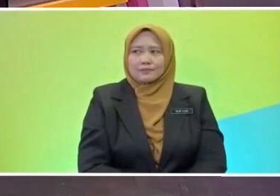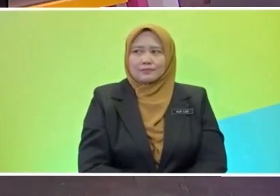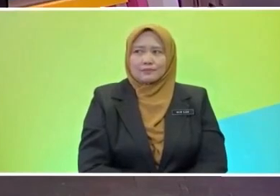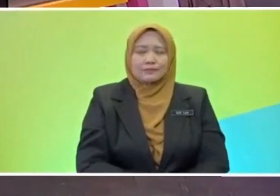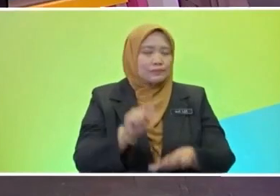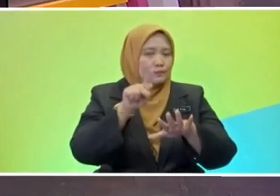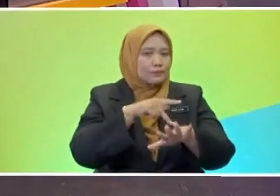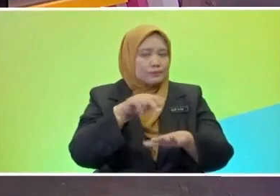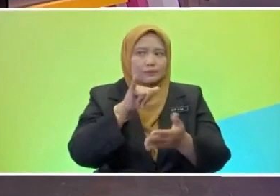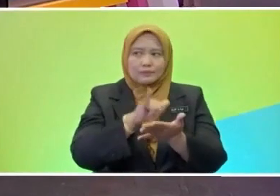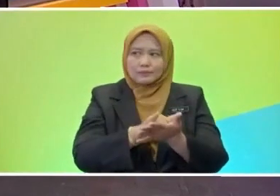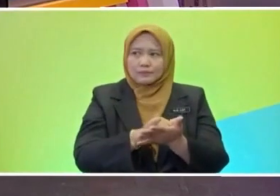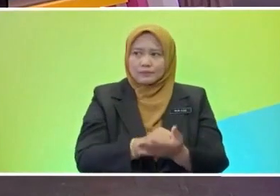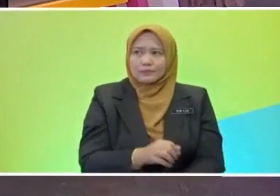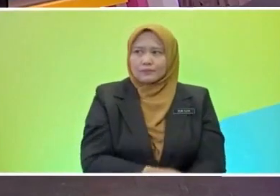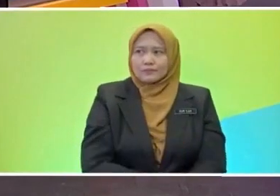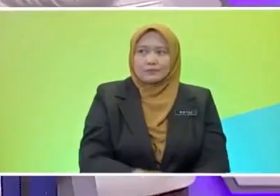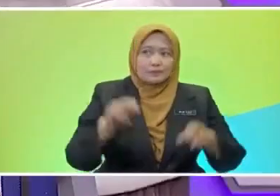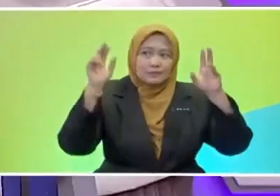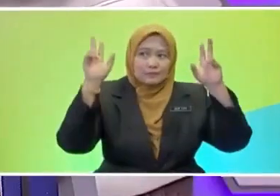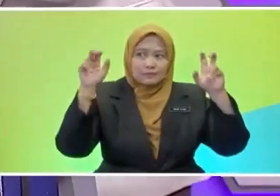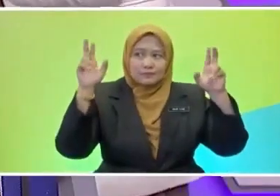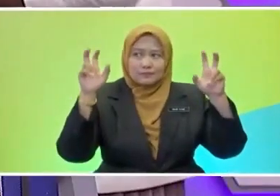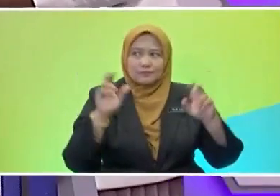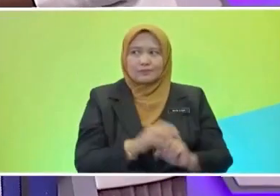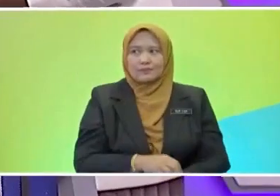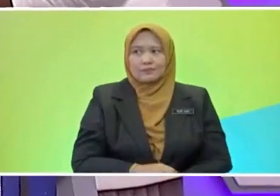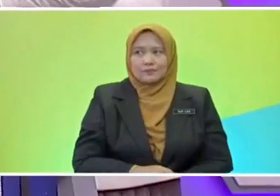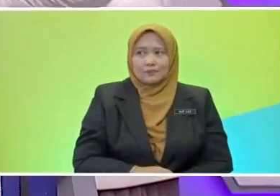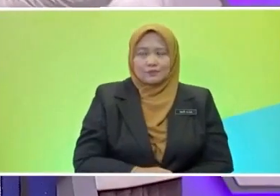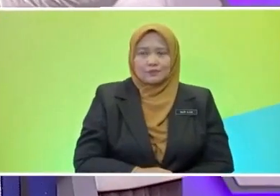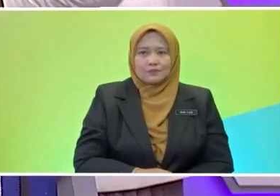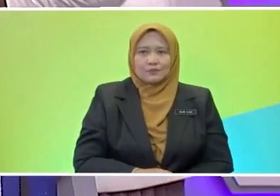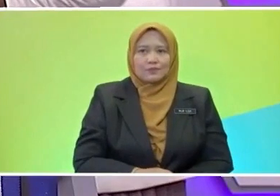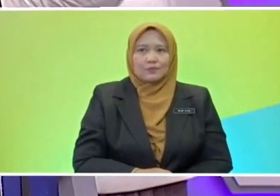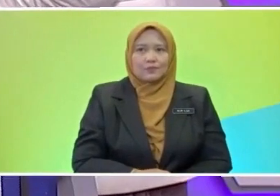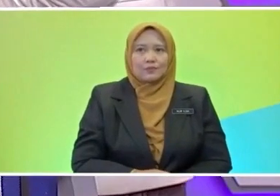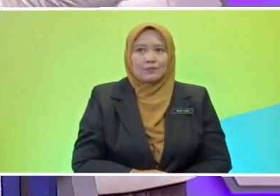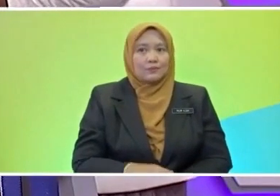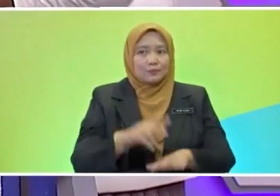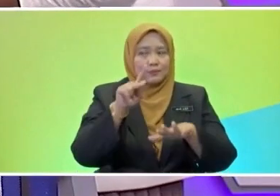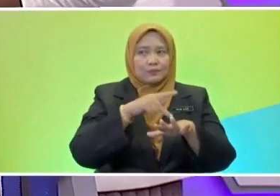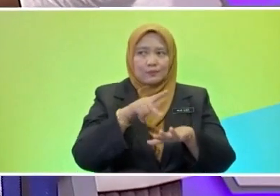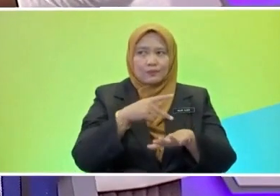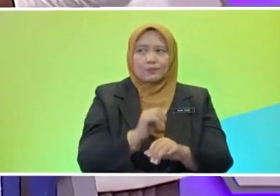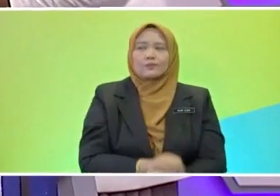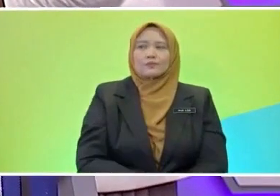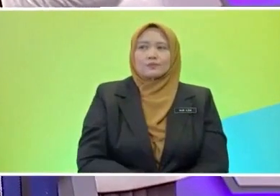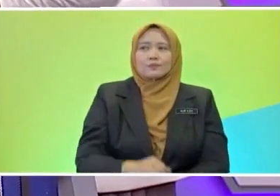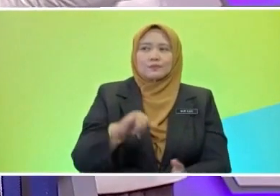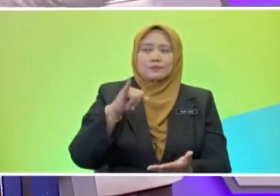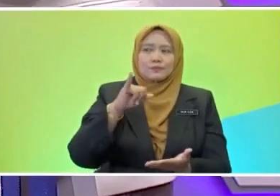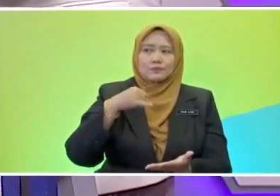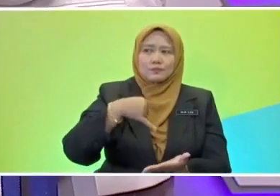Okay. Okay, the topic of the poem was... What was the topic of the poem? It was lots of fun.